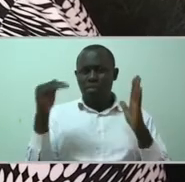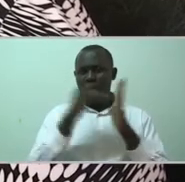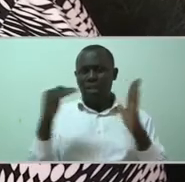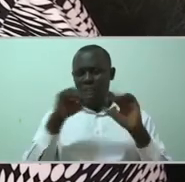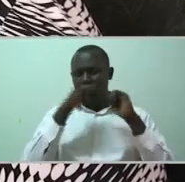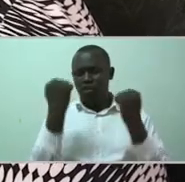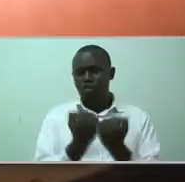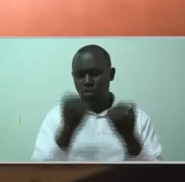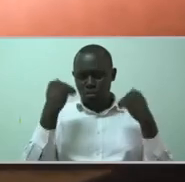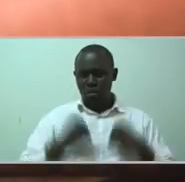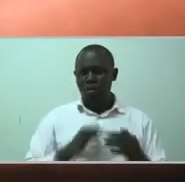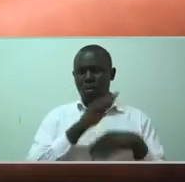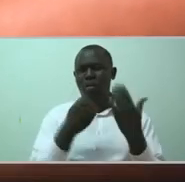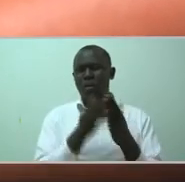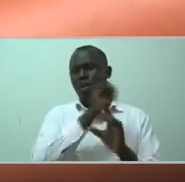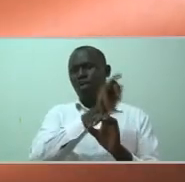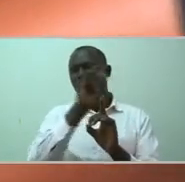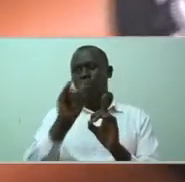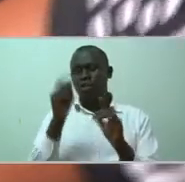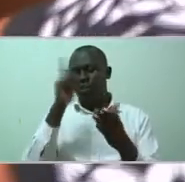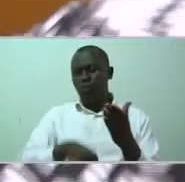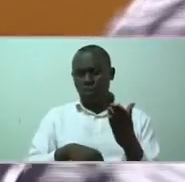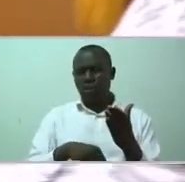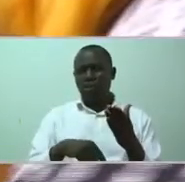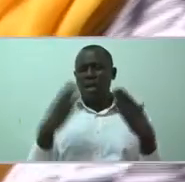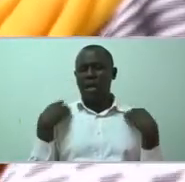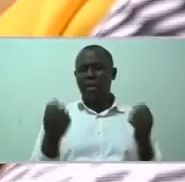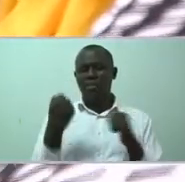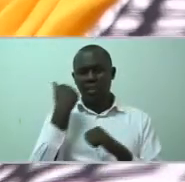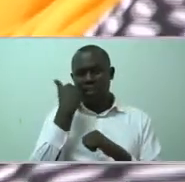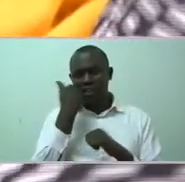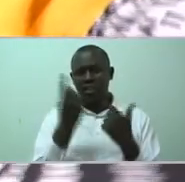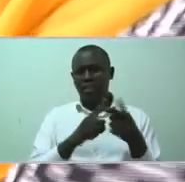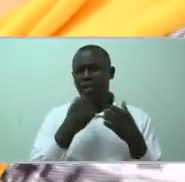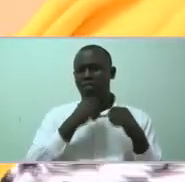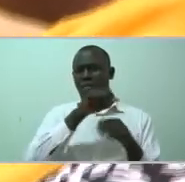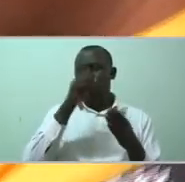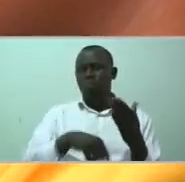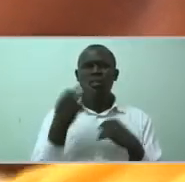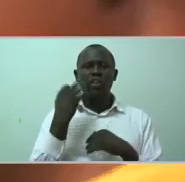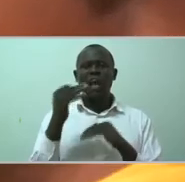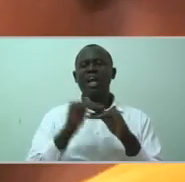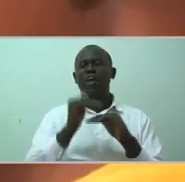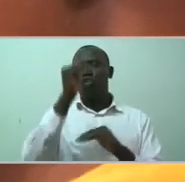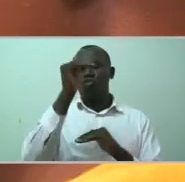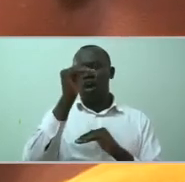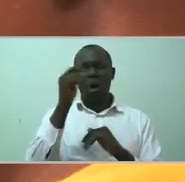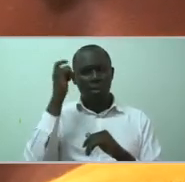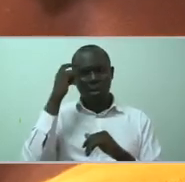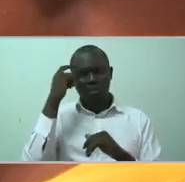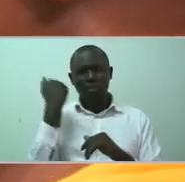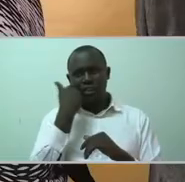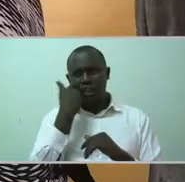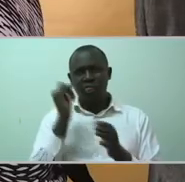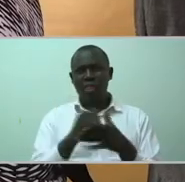personality. All those are actually mental health illnesses. We have about 300 and something mental illnesses